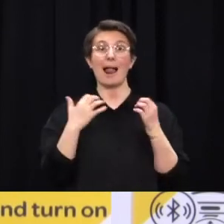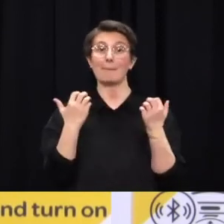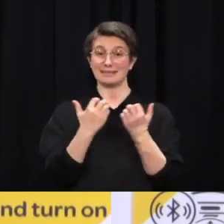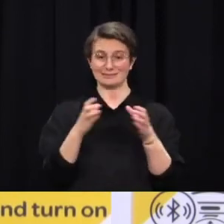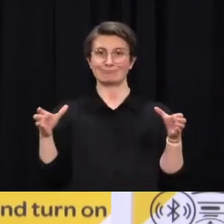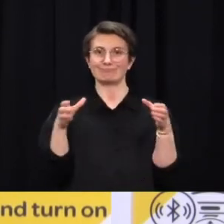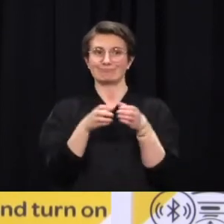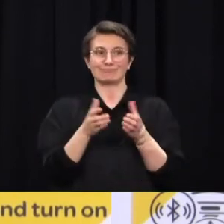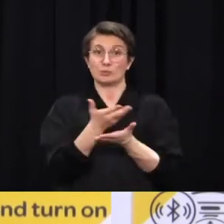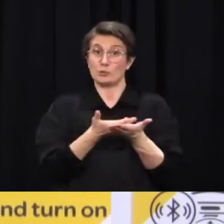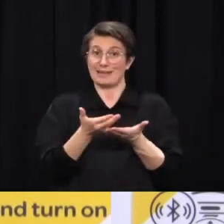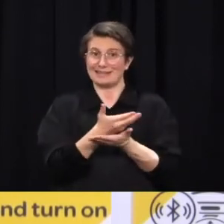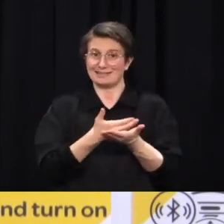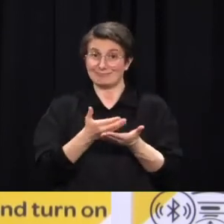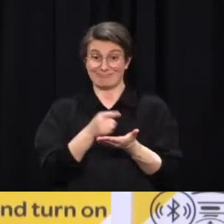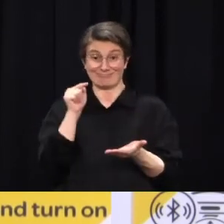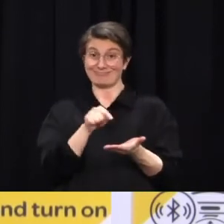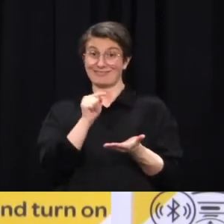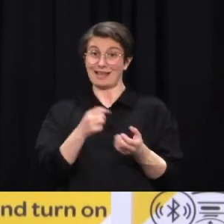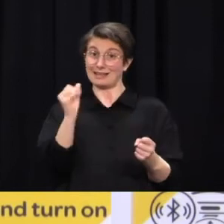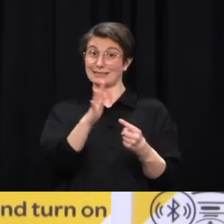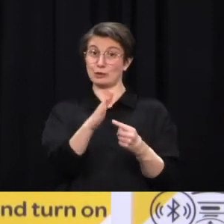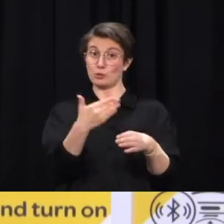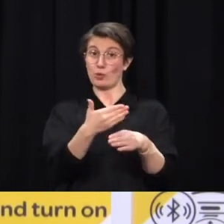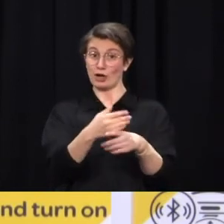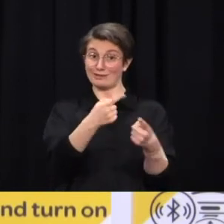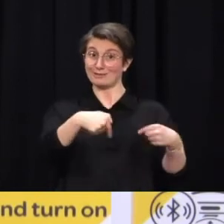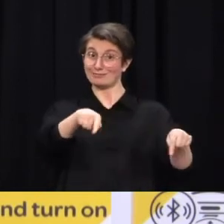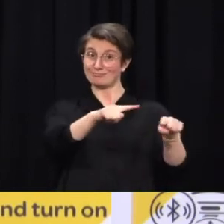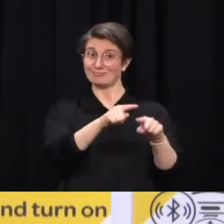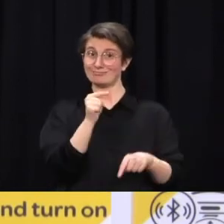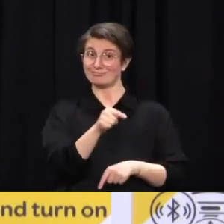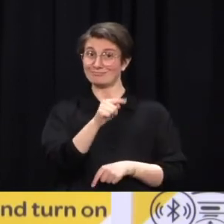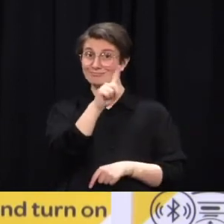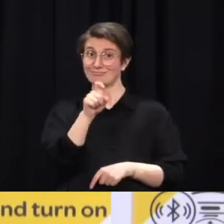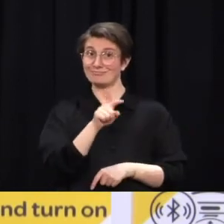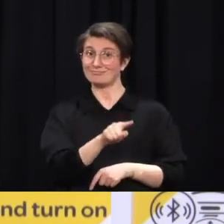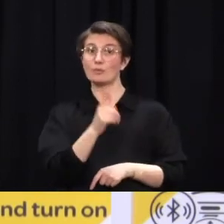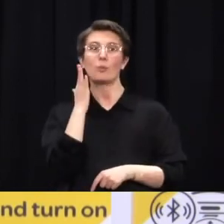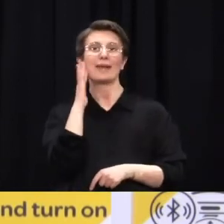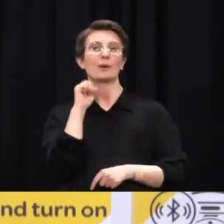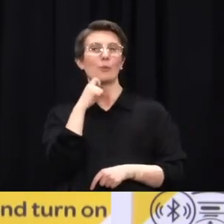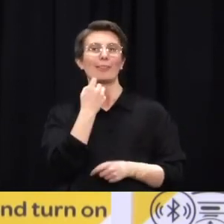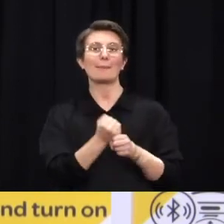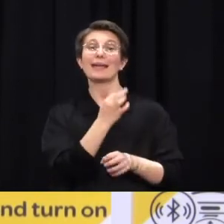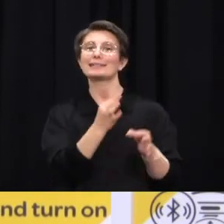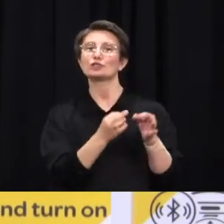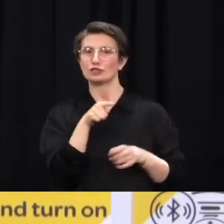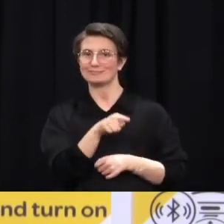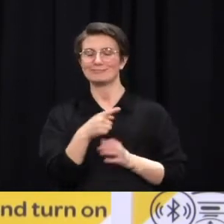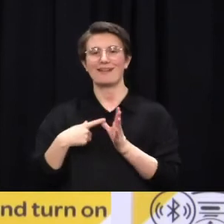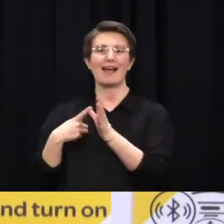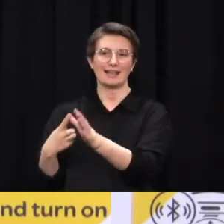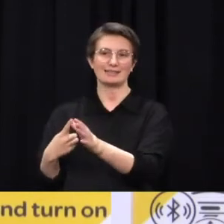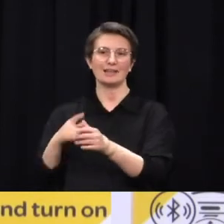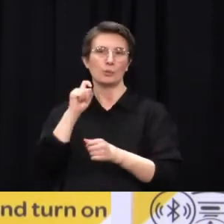a decision about that after Cabinet on Monday. We'll have conversations with the other political parties before we make that decision. And part of those conversations,